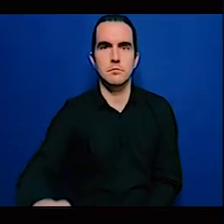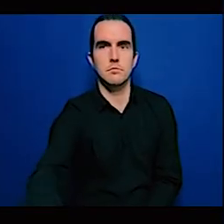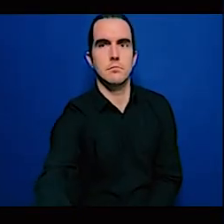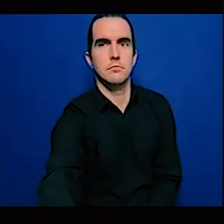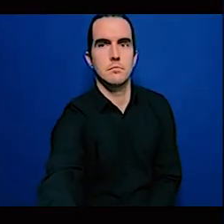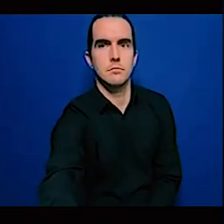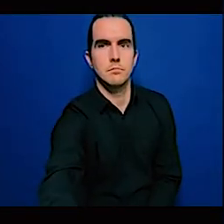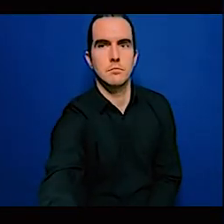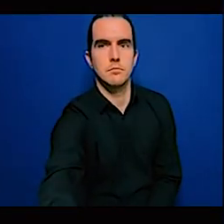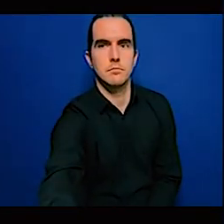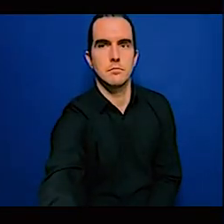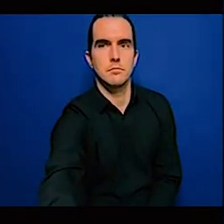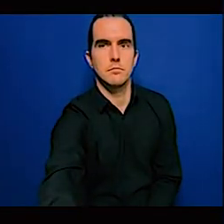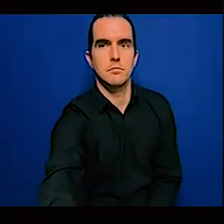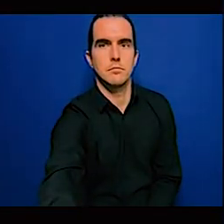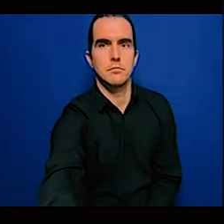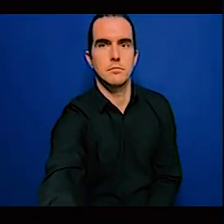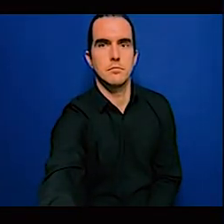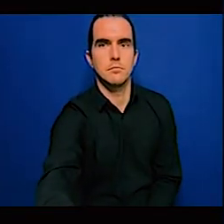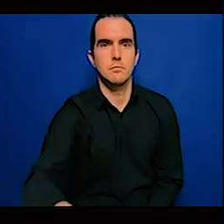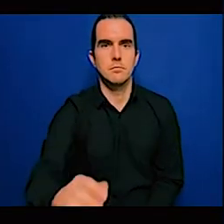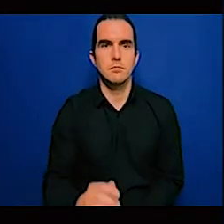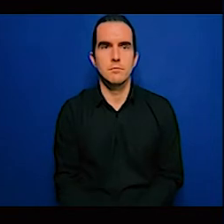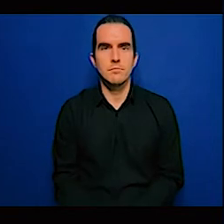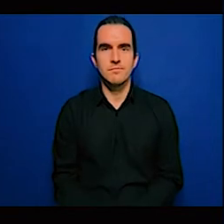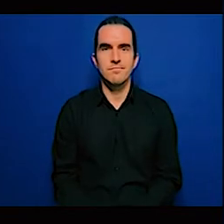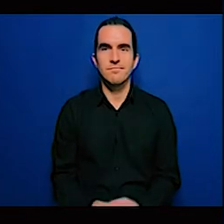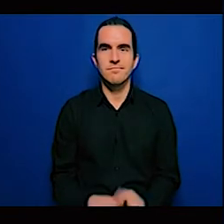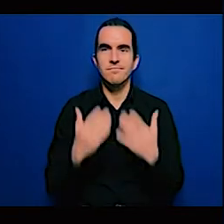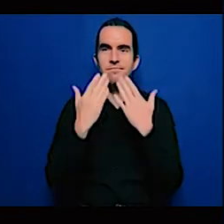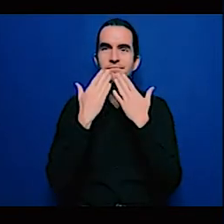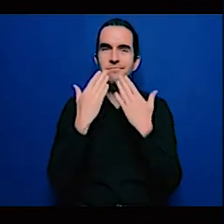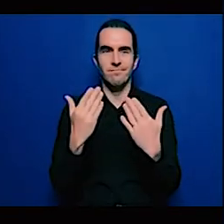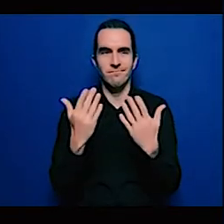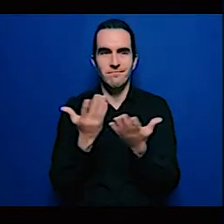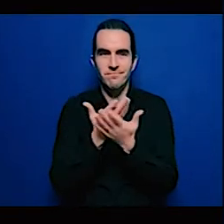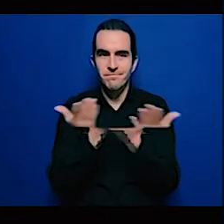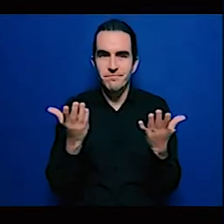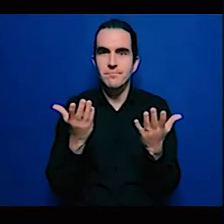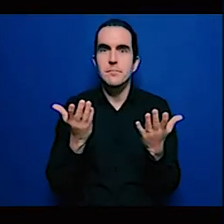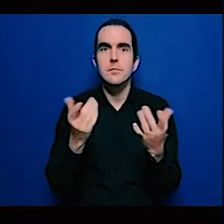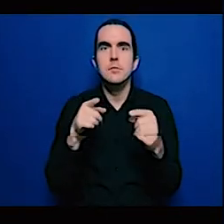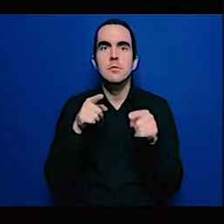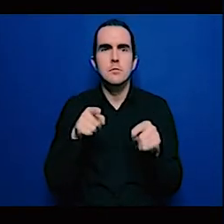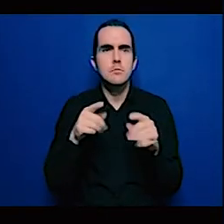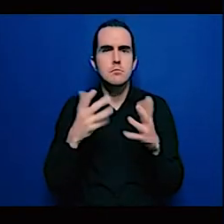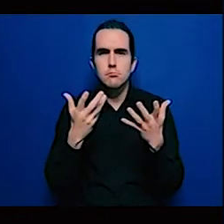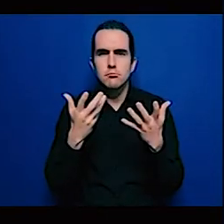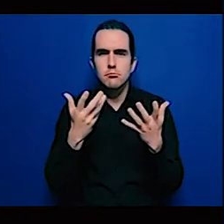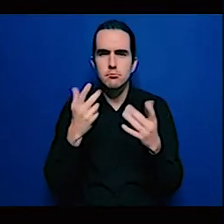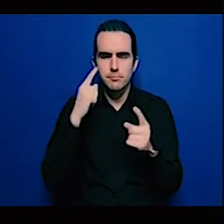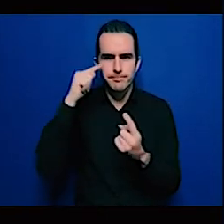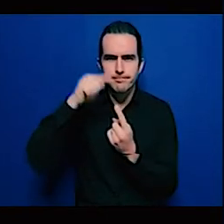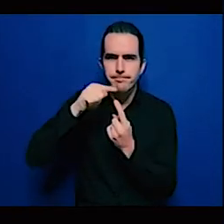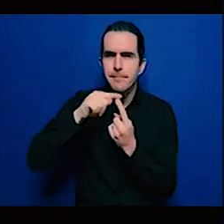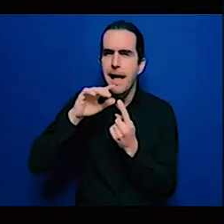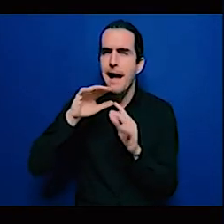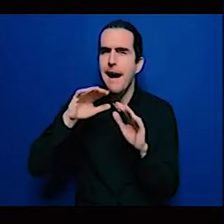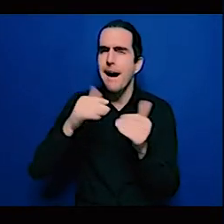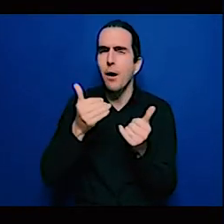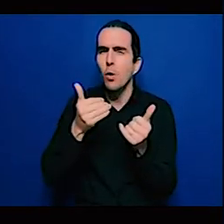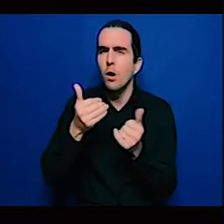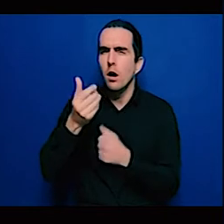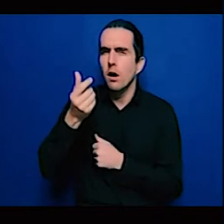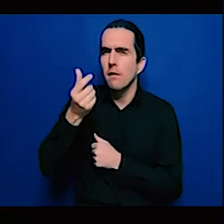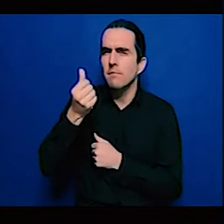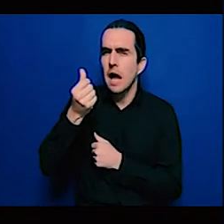who is going to really, I believe he's going to really put the